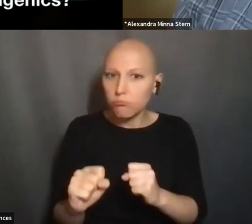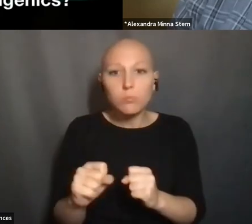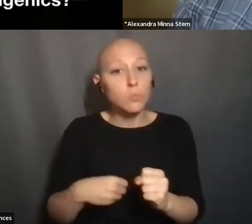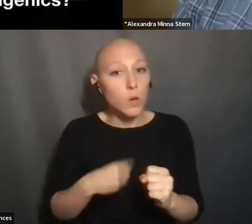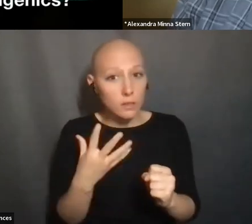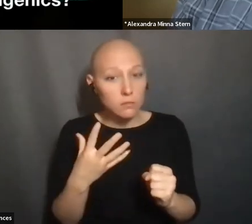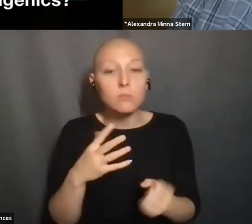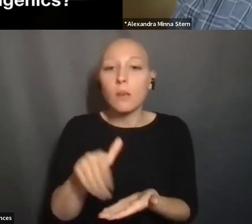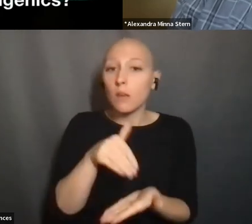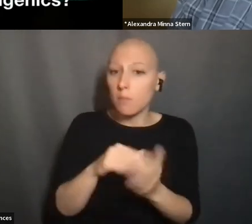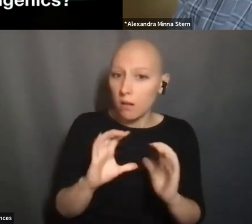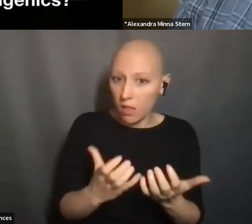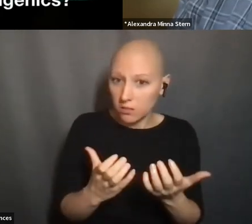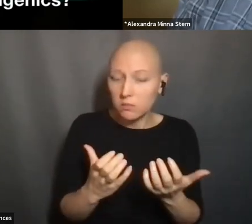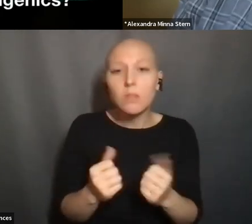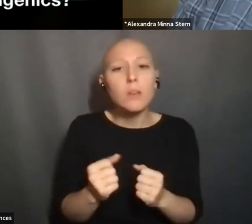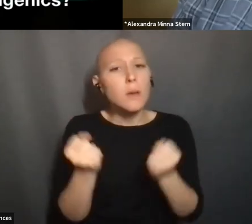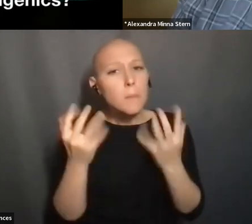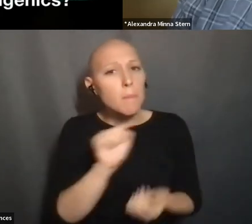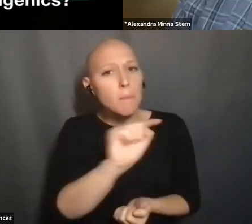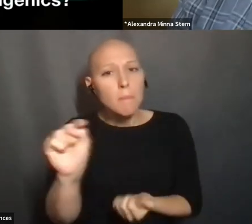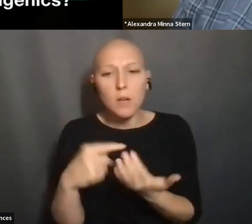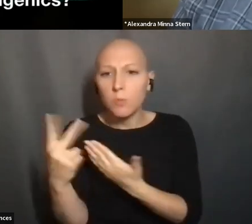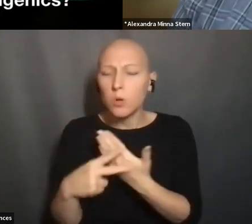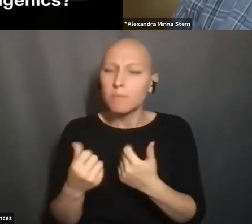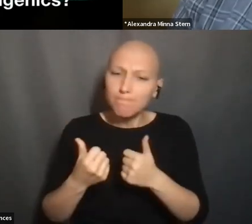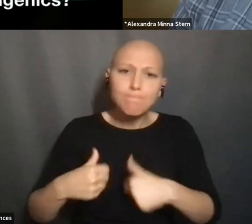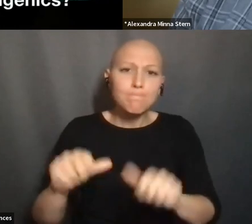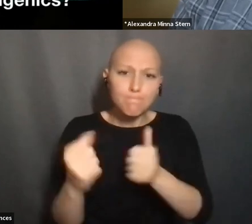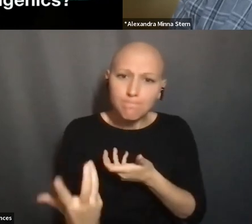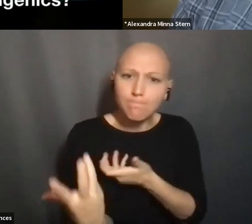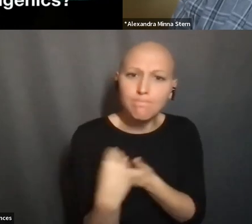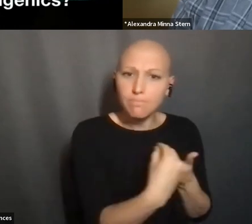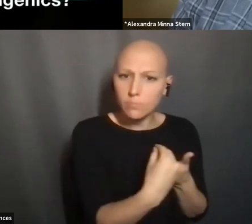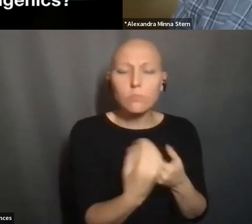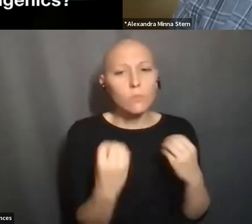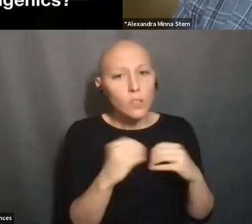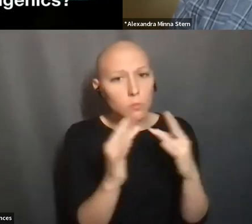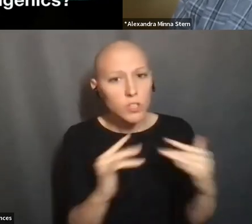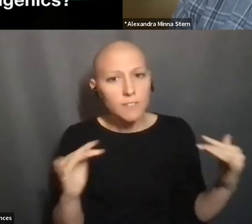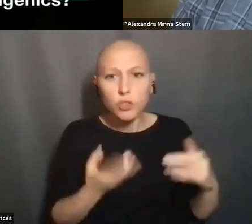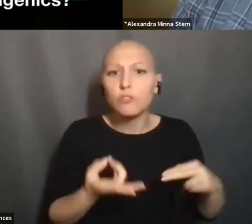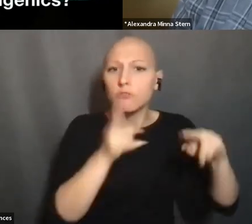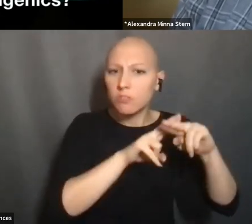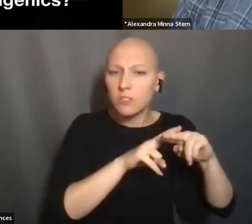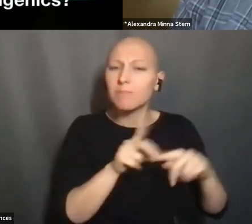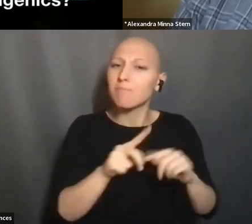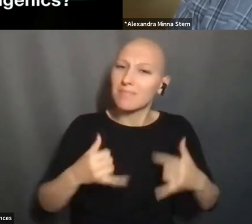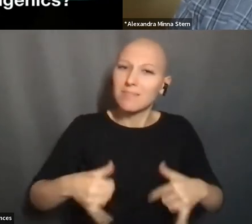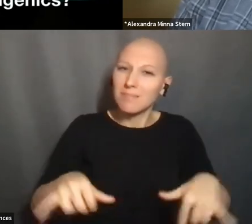MANY PROGRAMS HAVE TRIED VERY HARD AND SOME ARE MAKING GREAT PROGRESS, BUT NONETHELESS IT IS A FIELD THAT